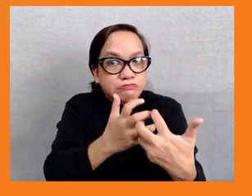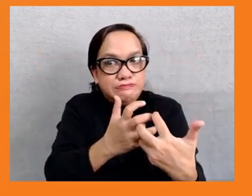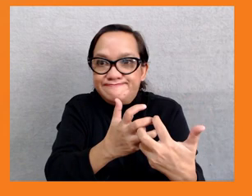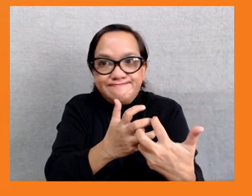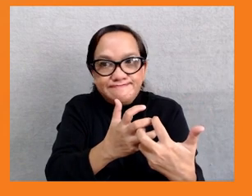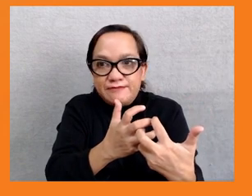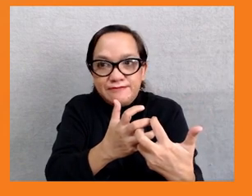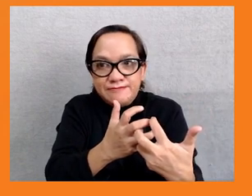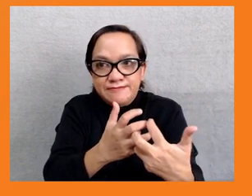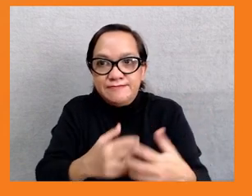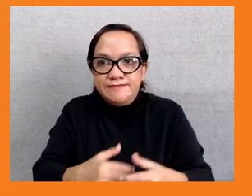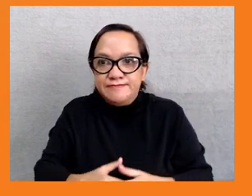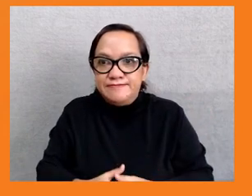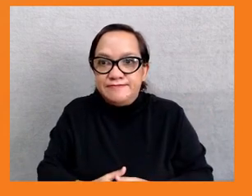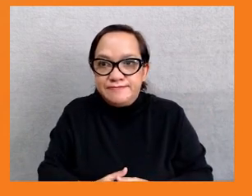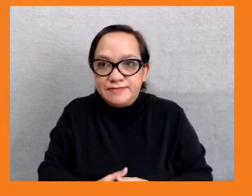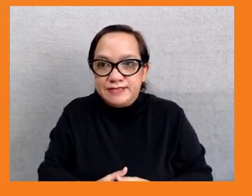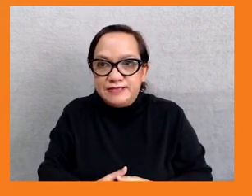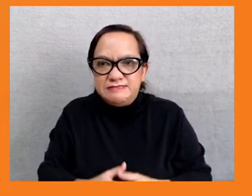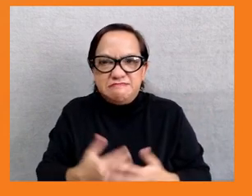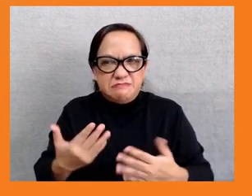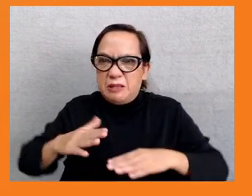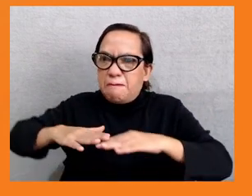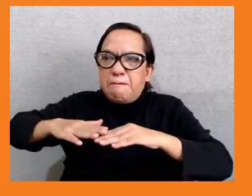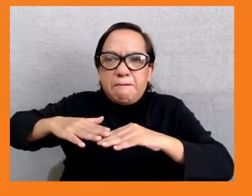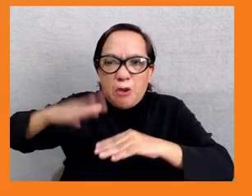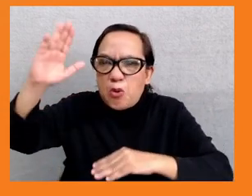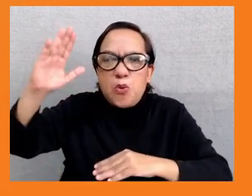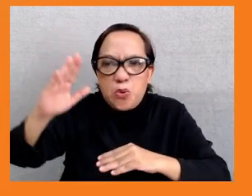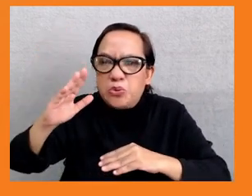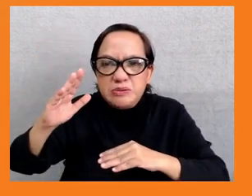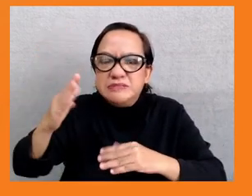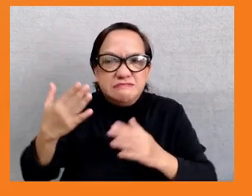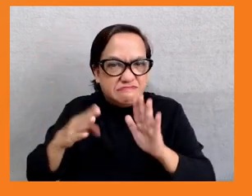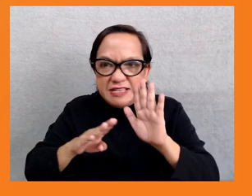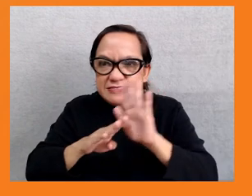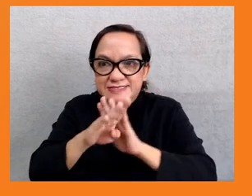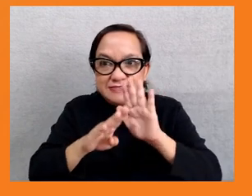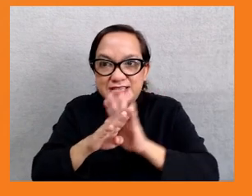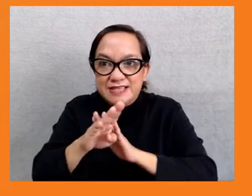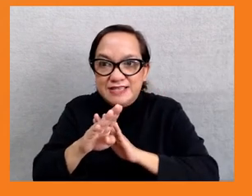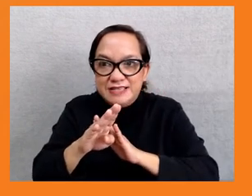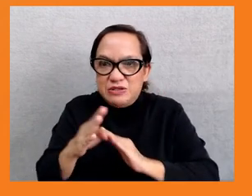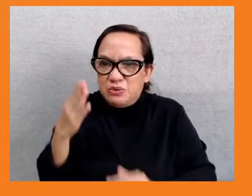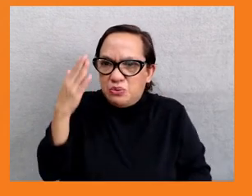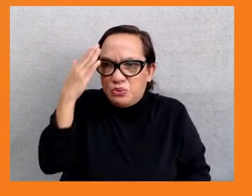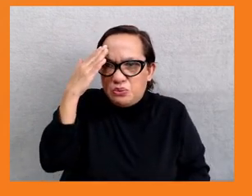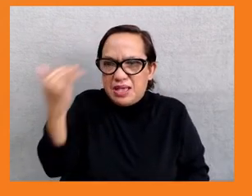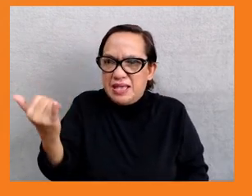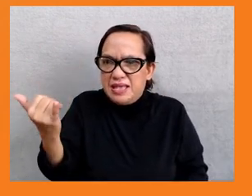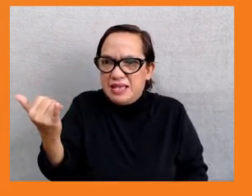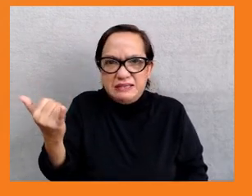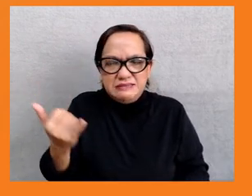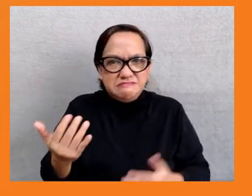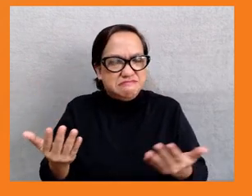progressive. So the question really is then why is is that not happening? And the answer is, as